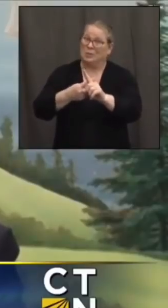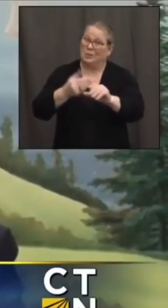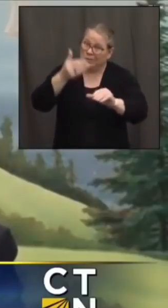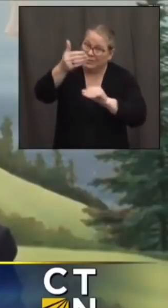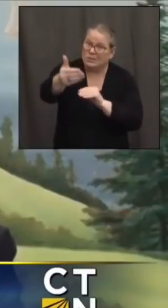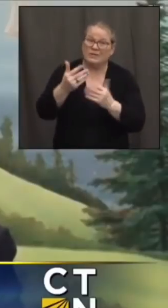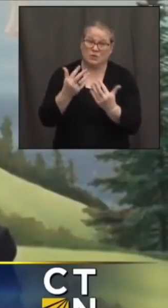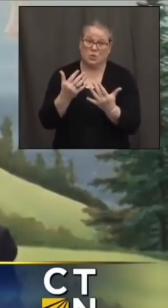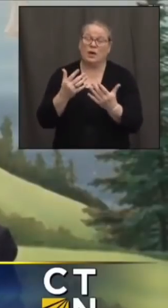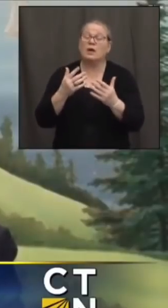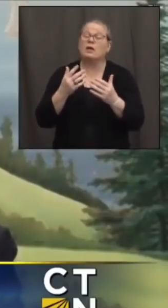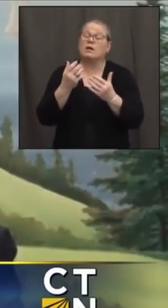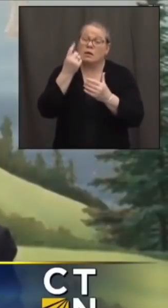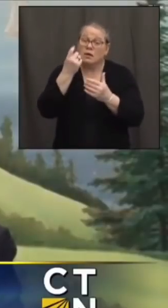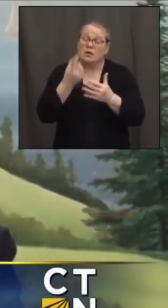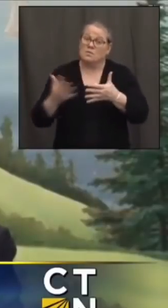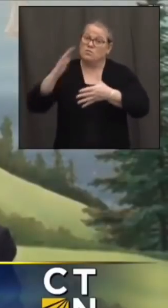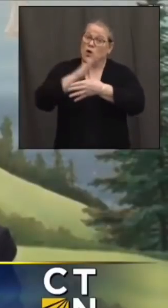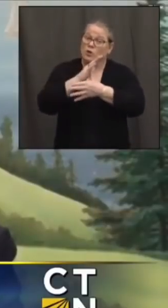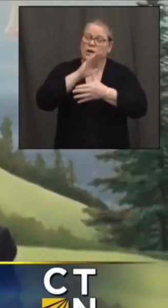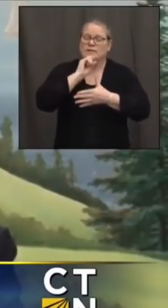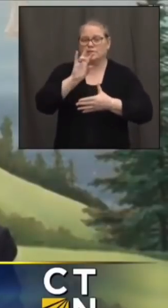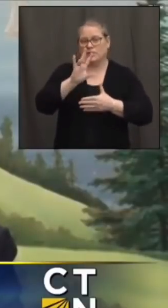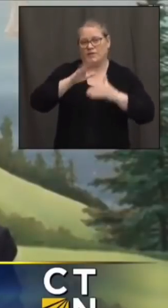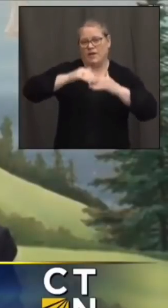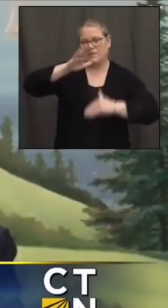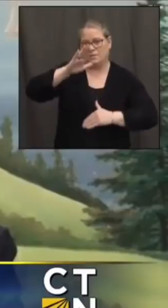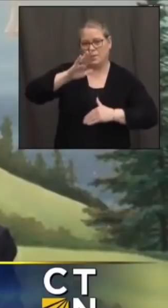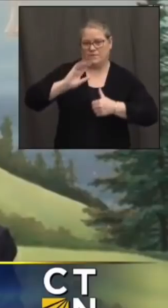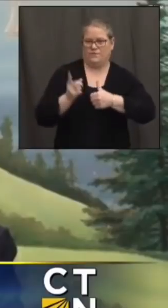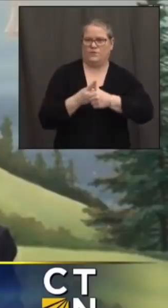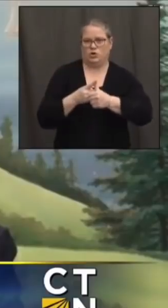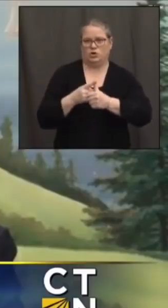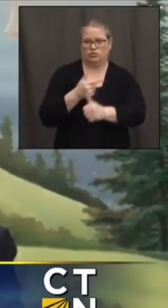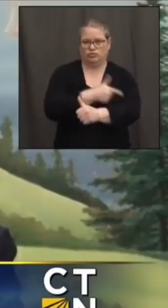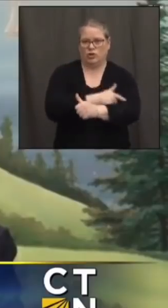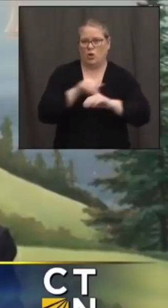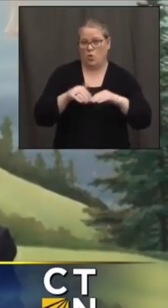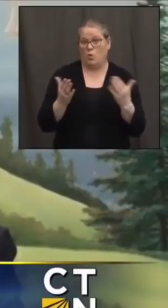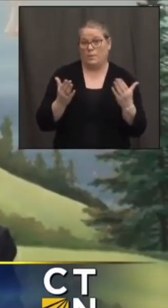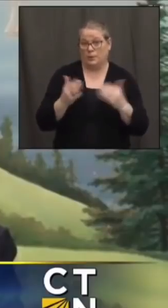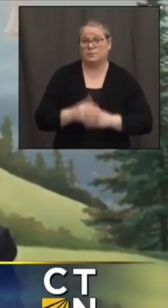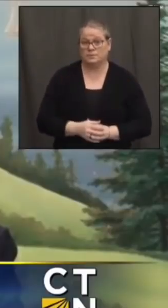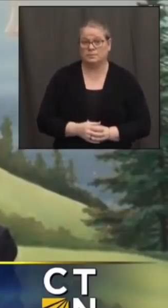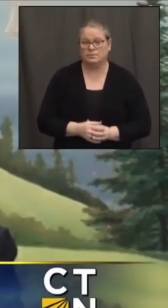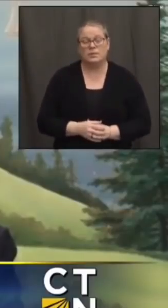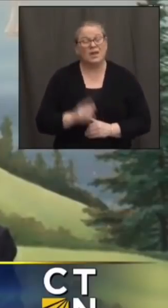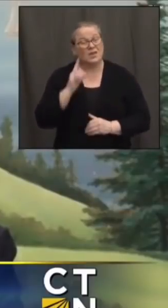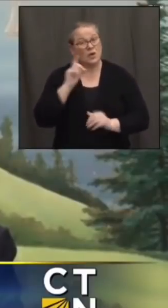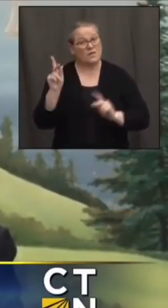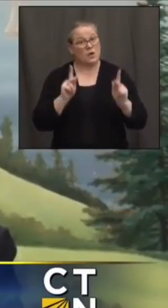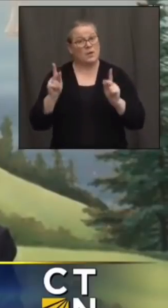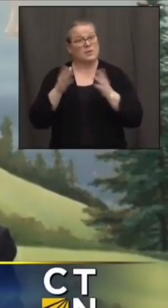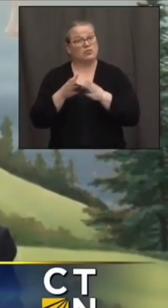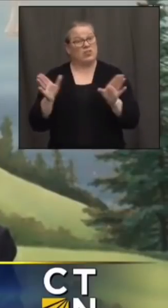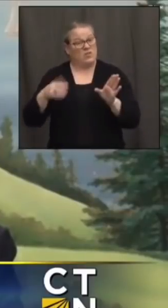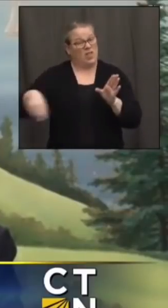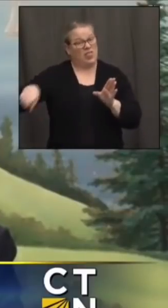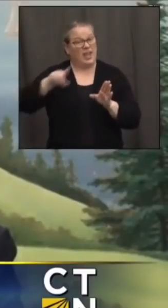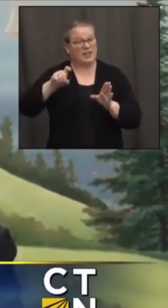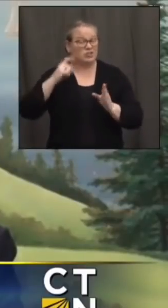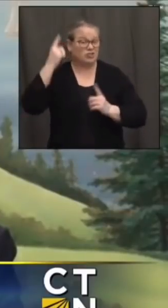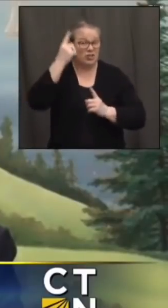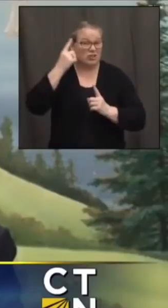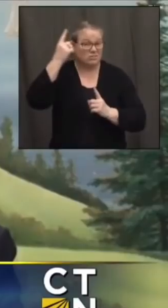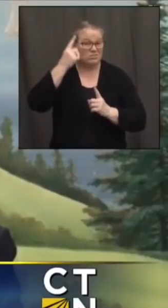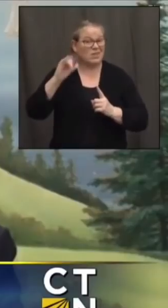and so then i imagine for the general population they should consider that they would be moving a little bit